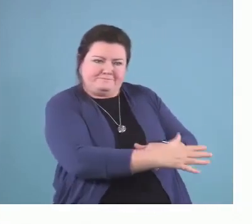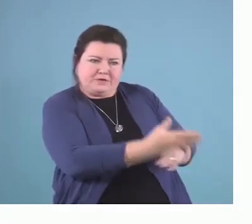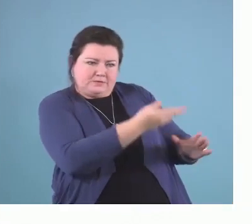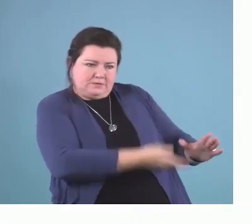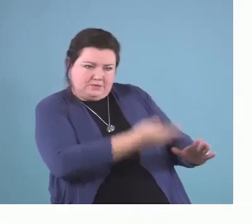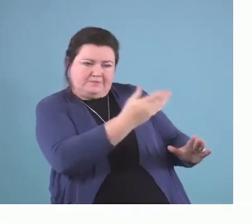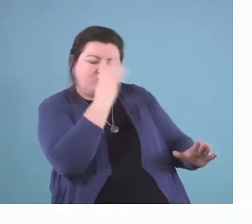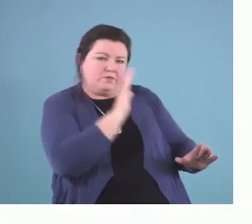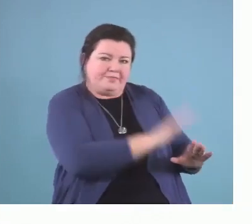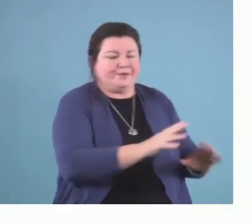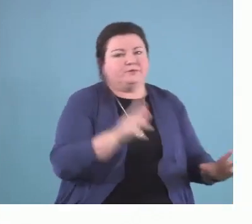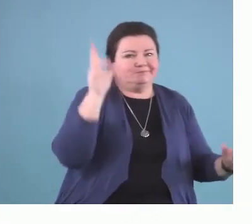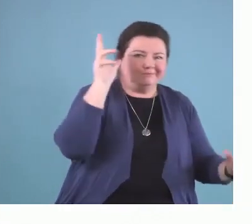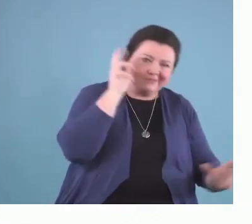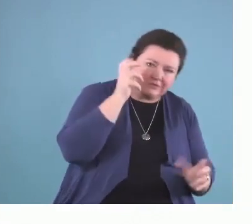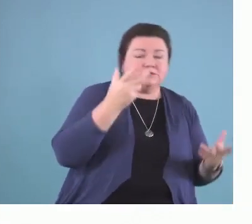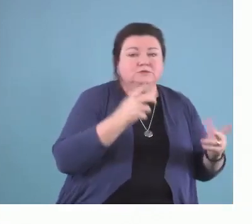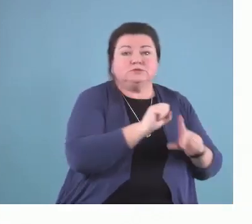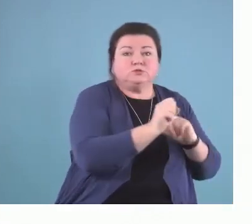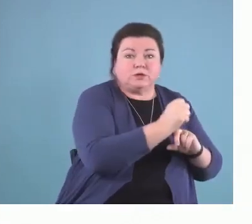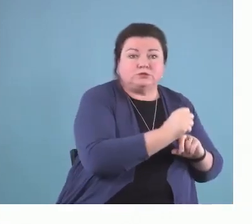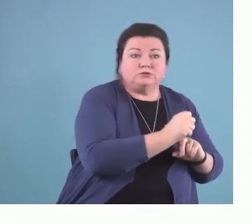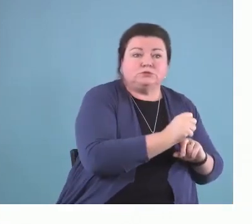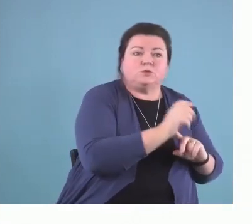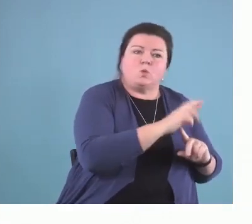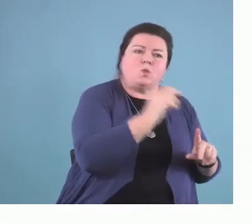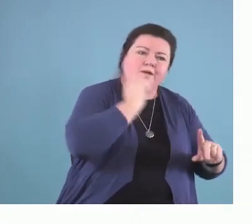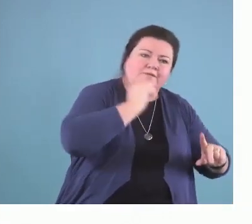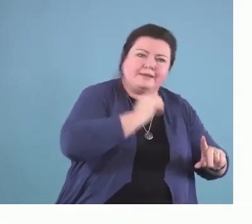situations, or their everyday life situations.